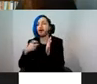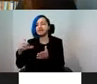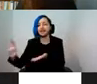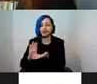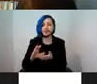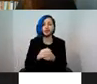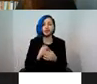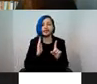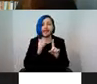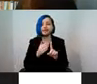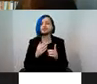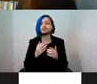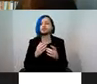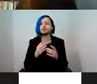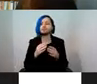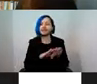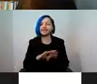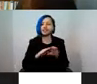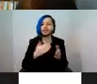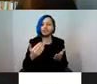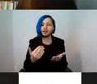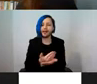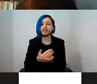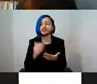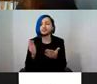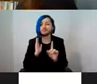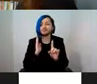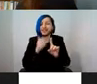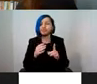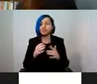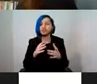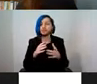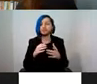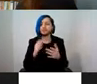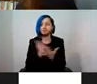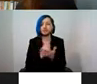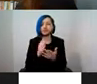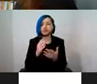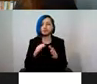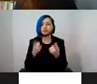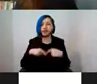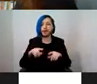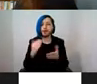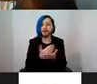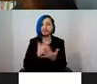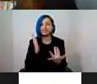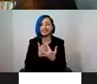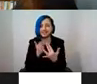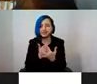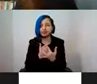our National Collection more accessible and to link it across those projects. So the